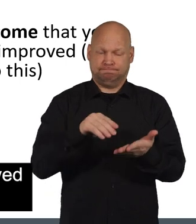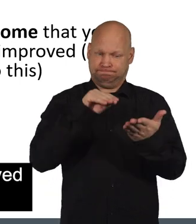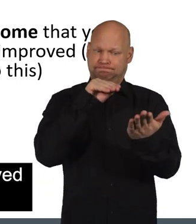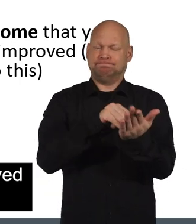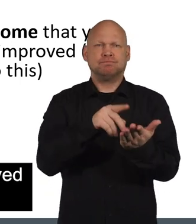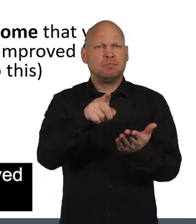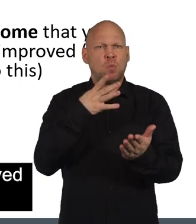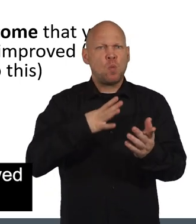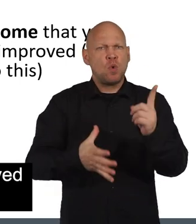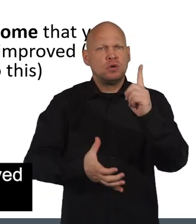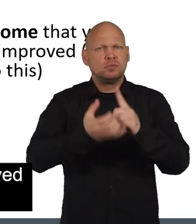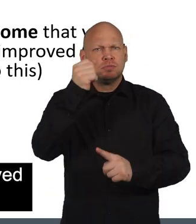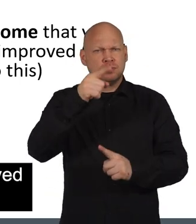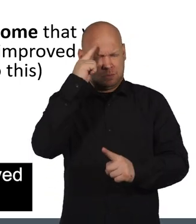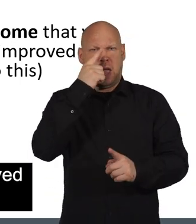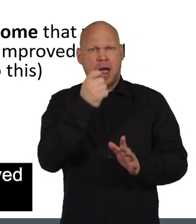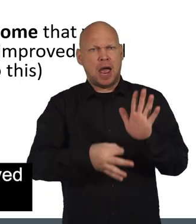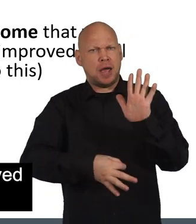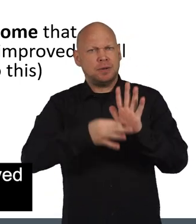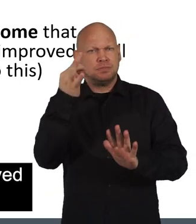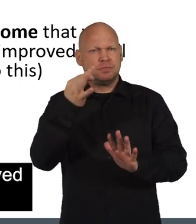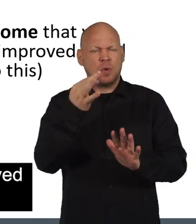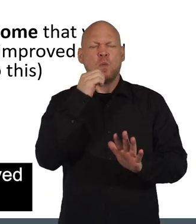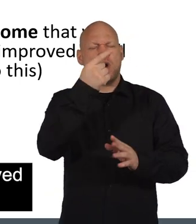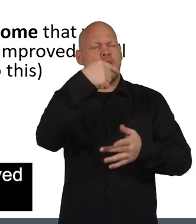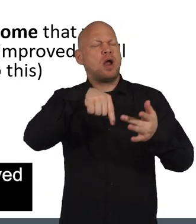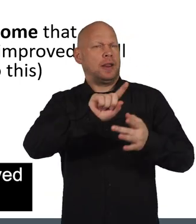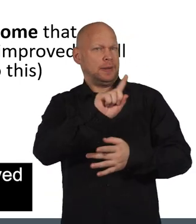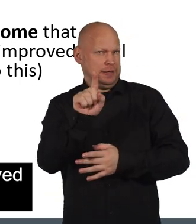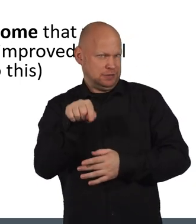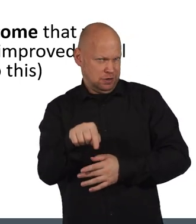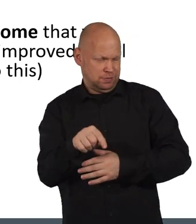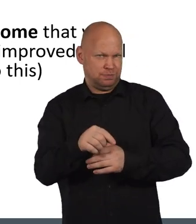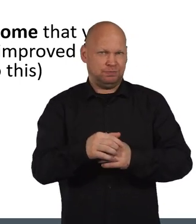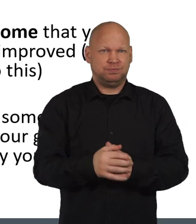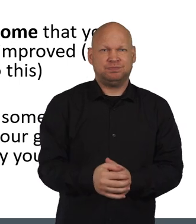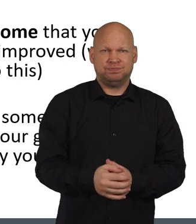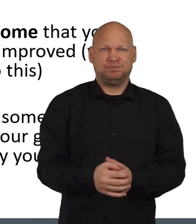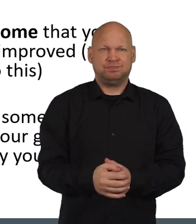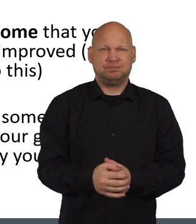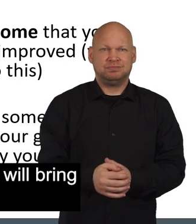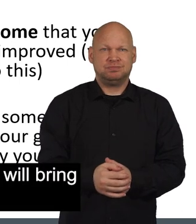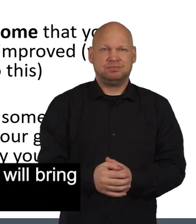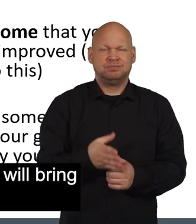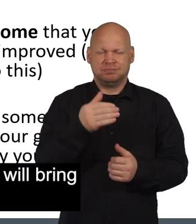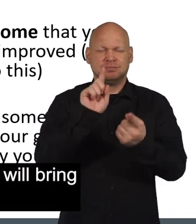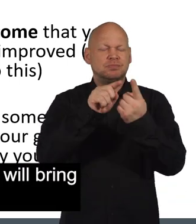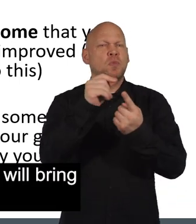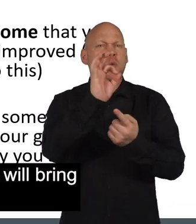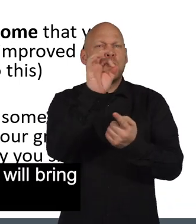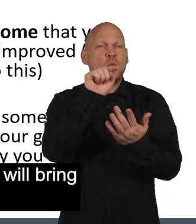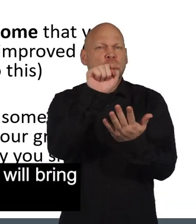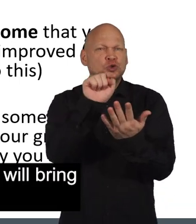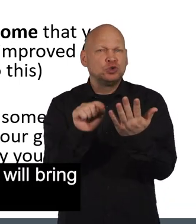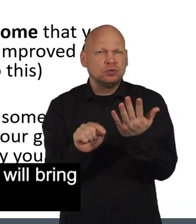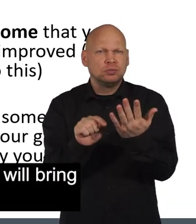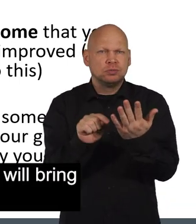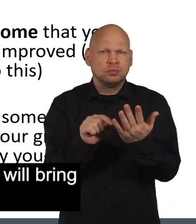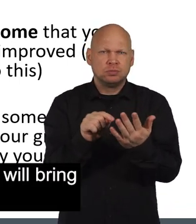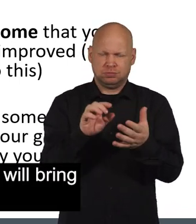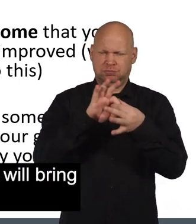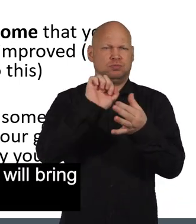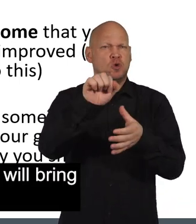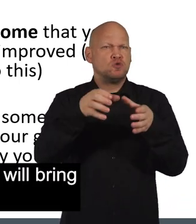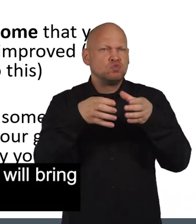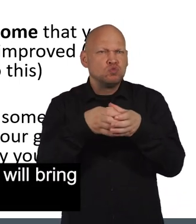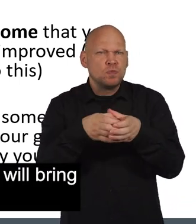State an outcome that you think can be improved. We'll come back to this. Then answer some questions about what